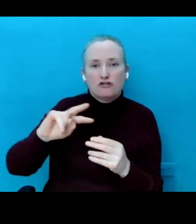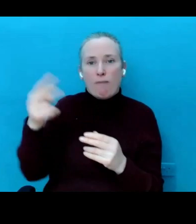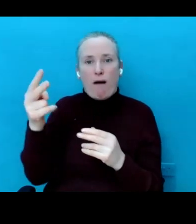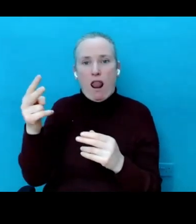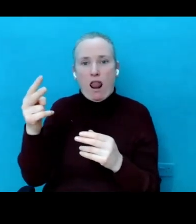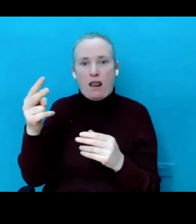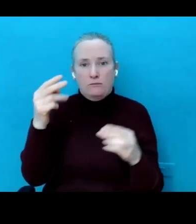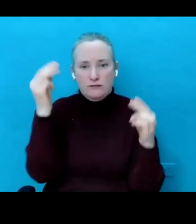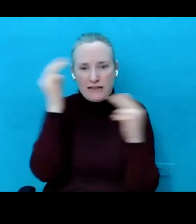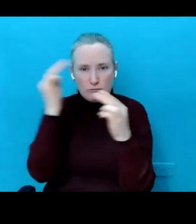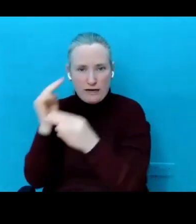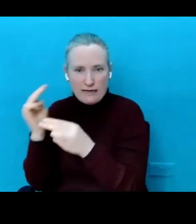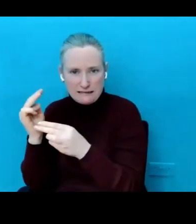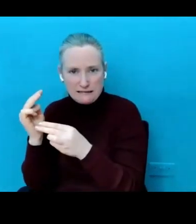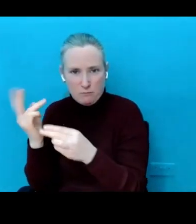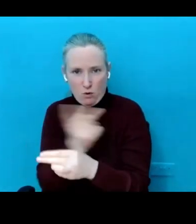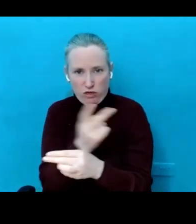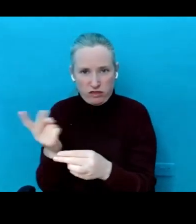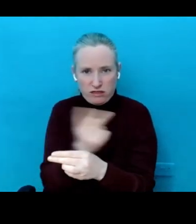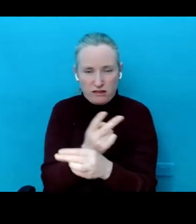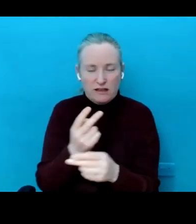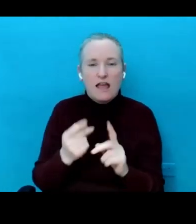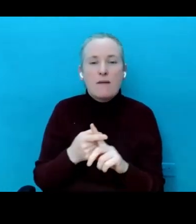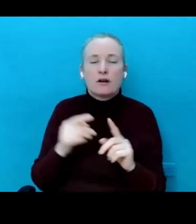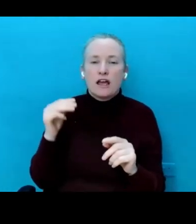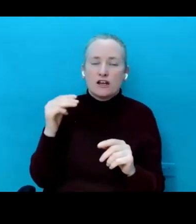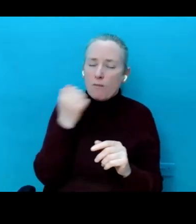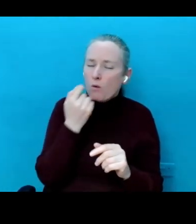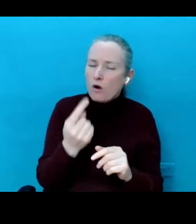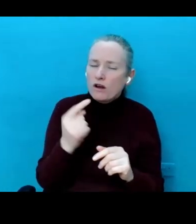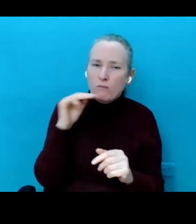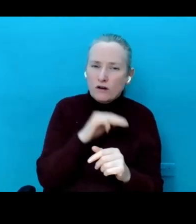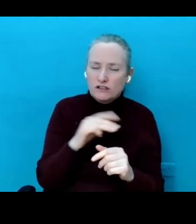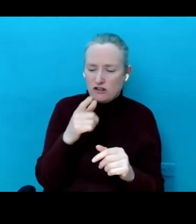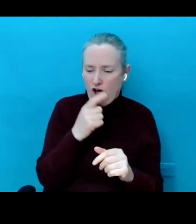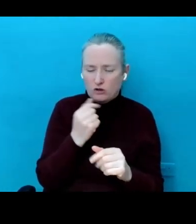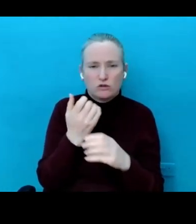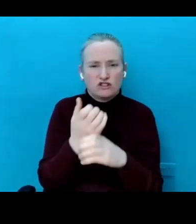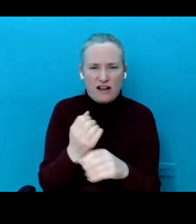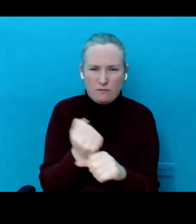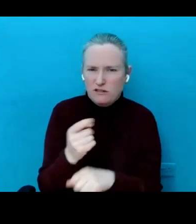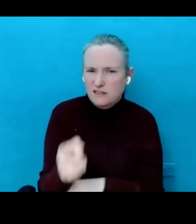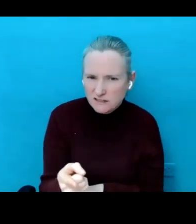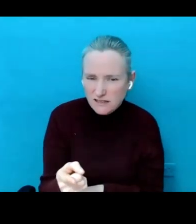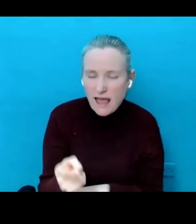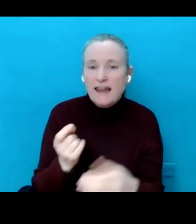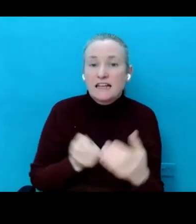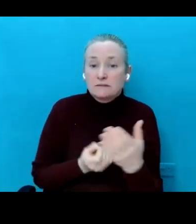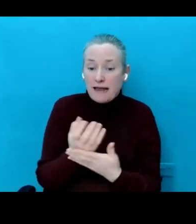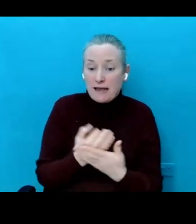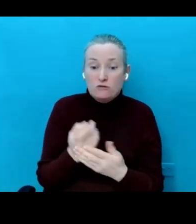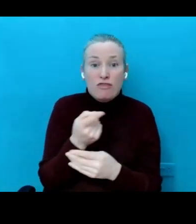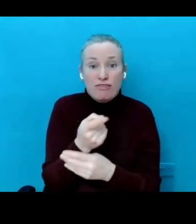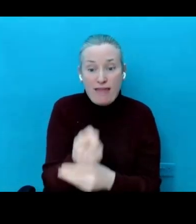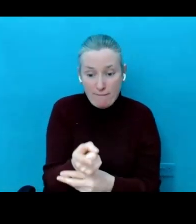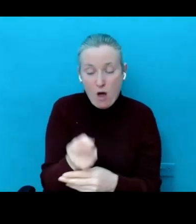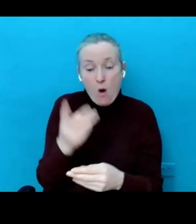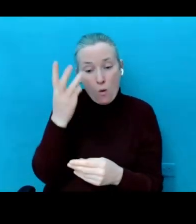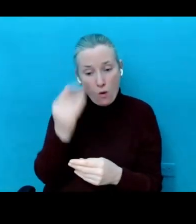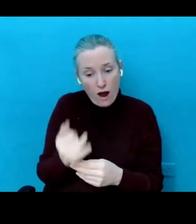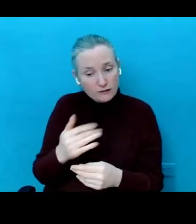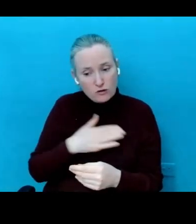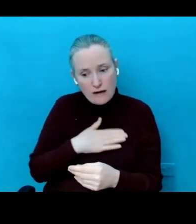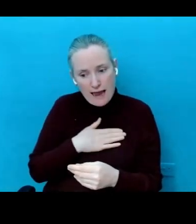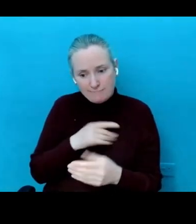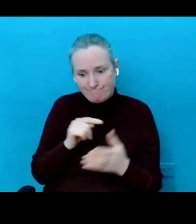And the most important thing is talking to your child about this as well and explaining to them why you don't like